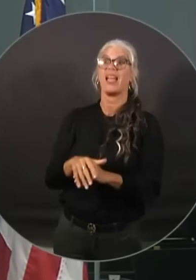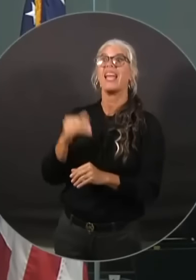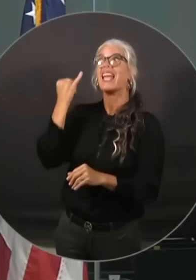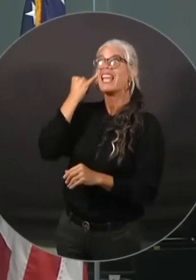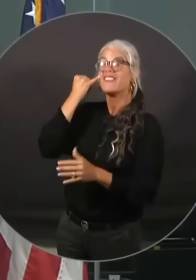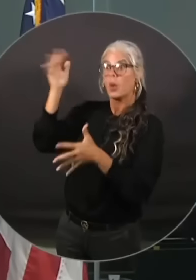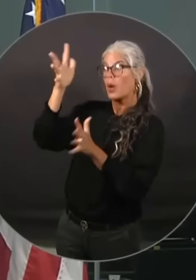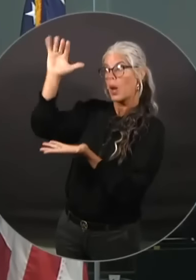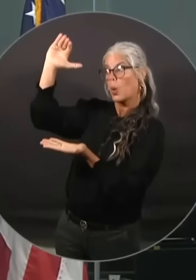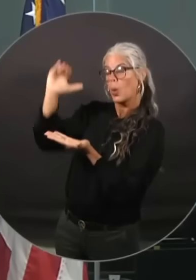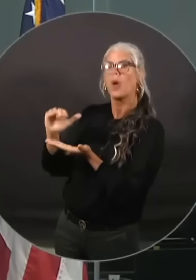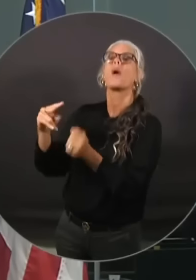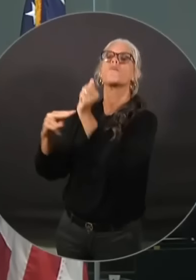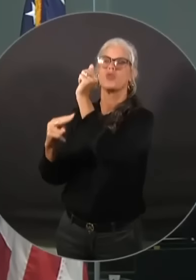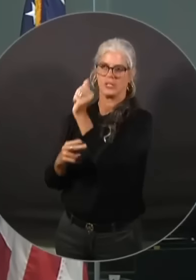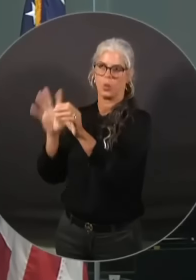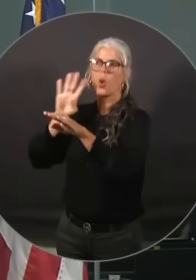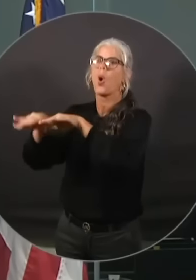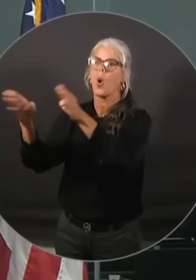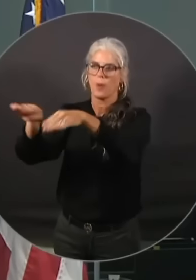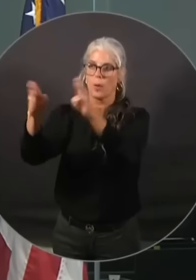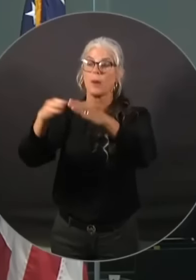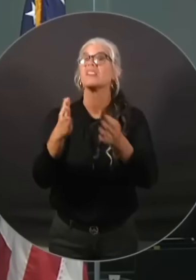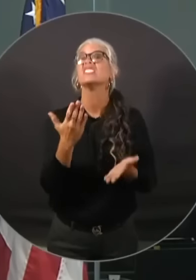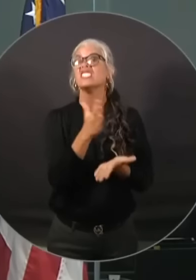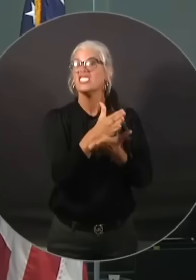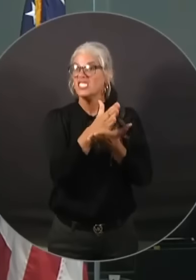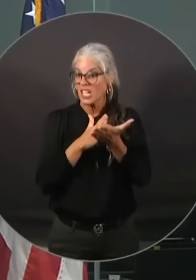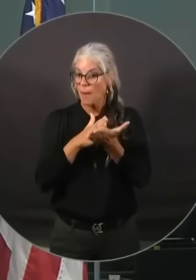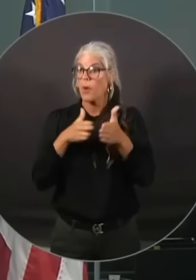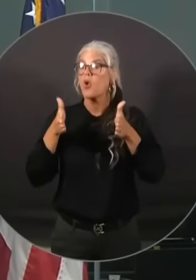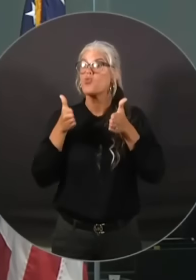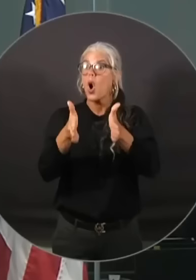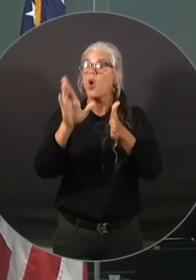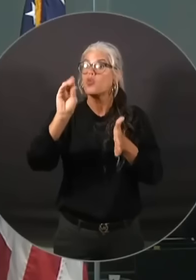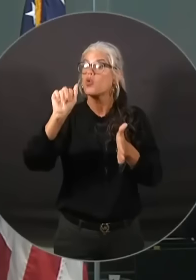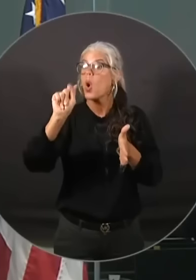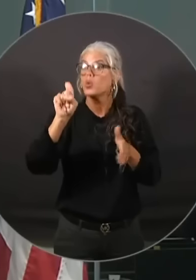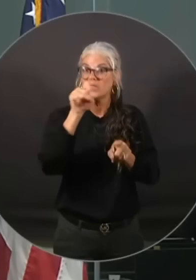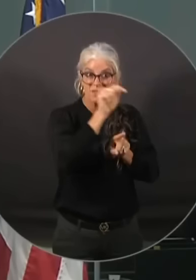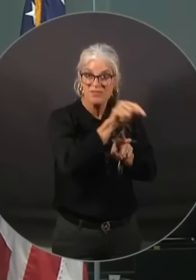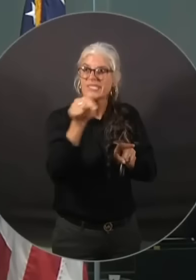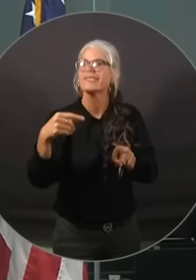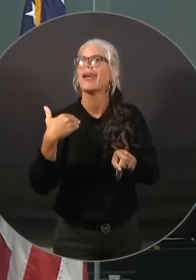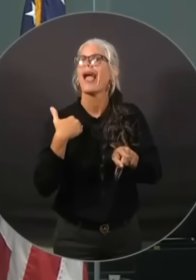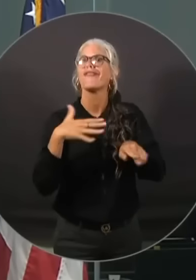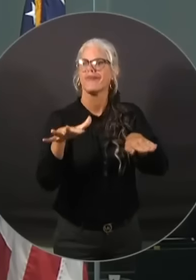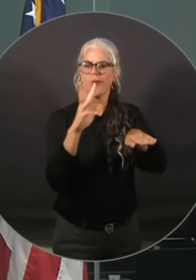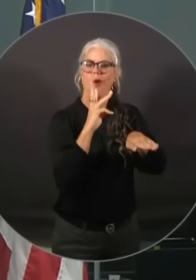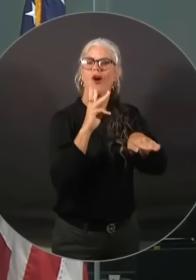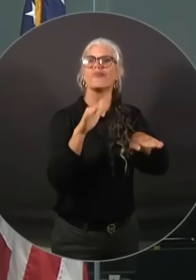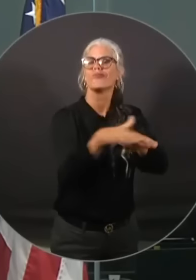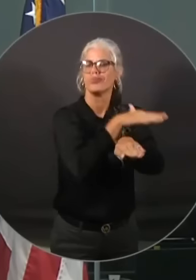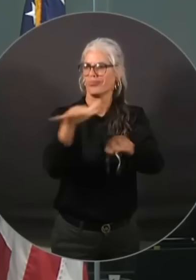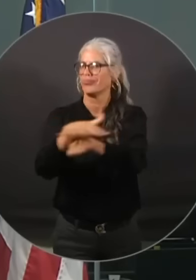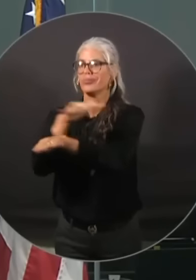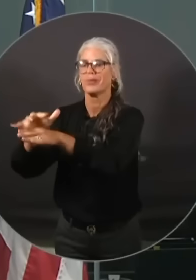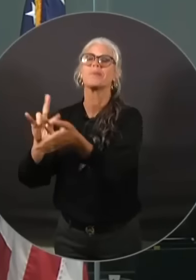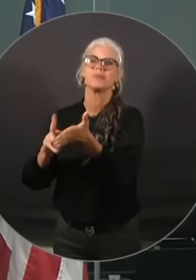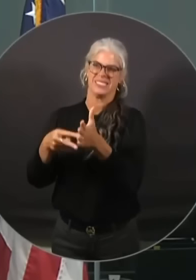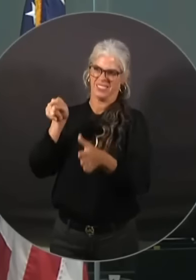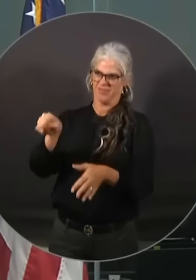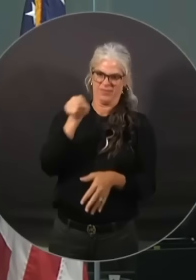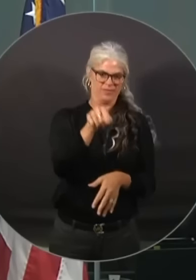are a number of roads that have been flooded and that have been temporarily closed. And so as soon as it's safe, they obviously want to get